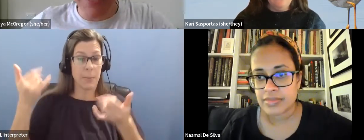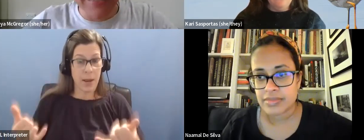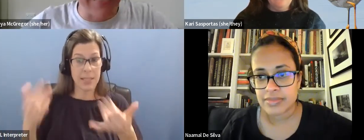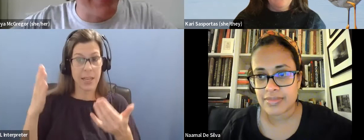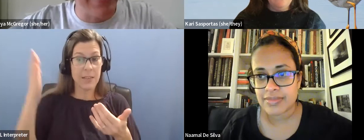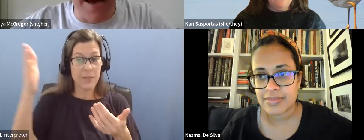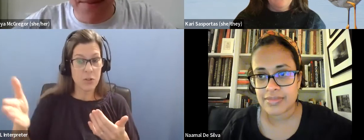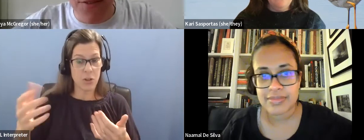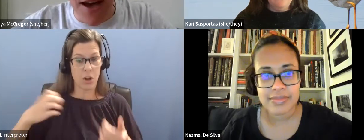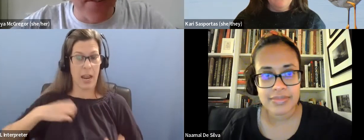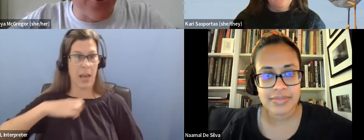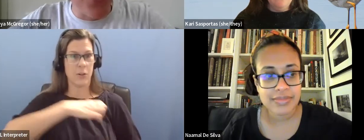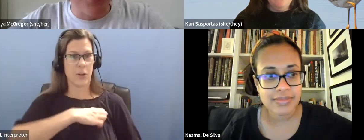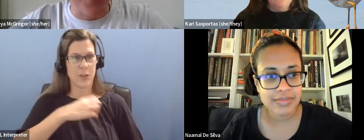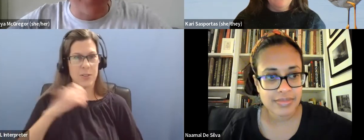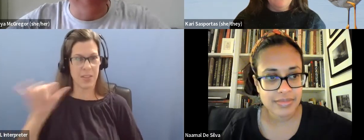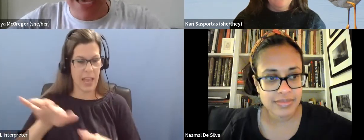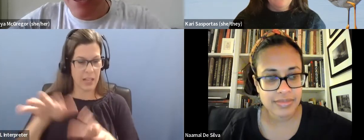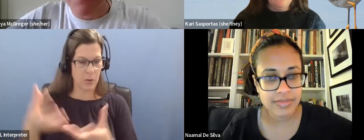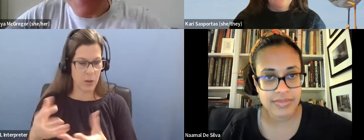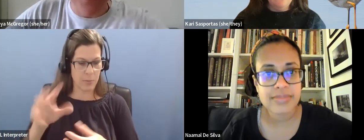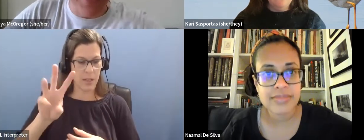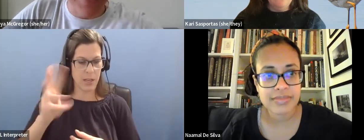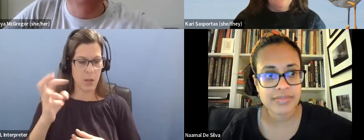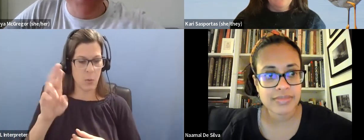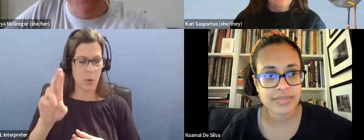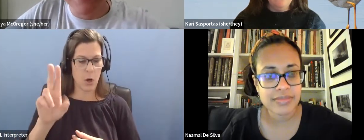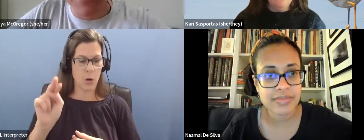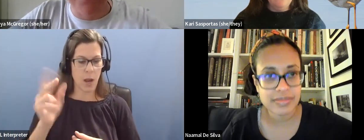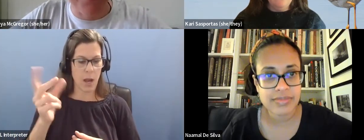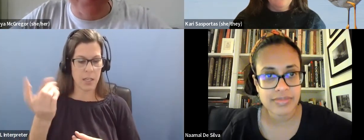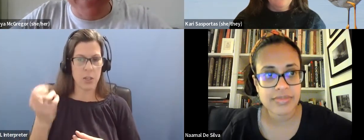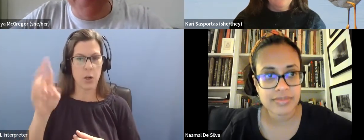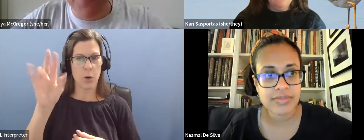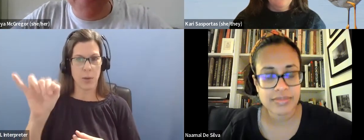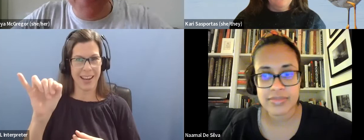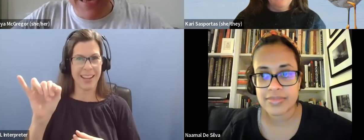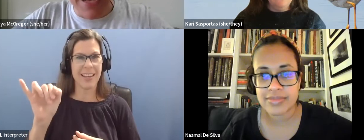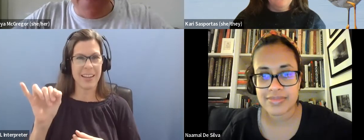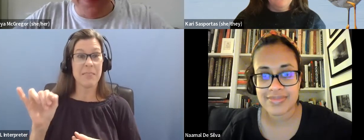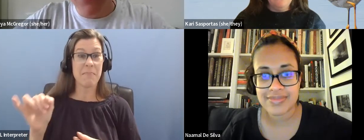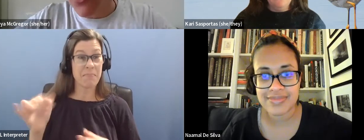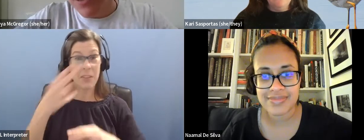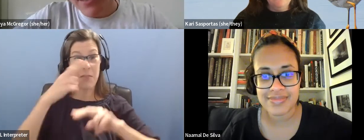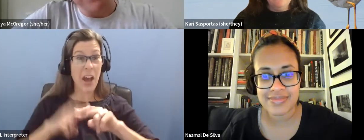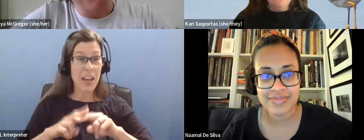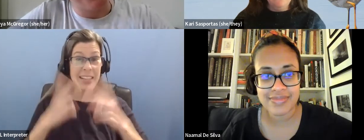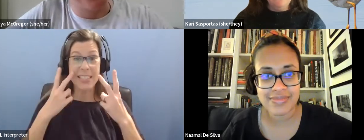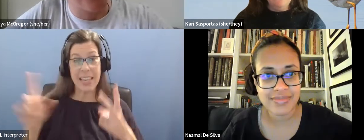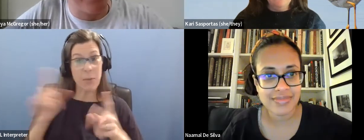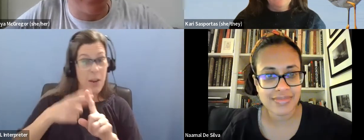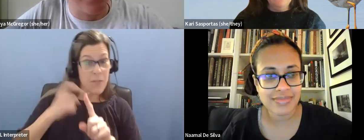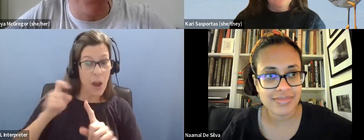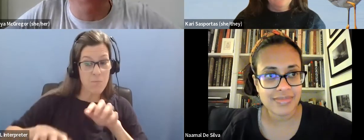As we're getting started, if you haven't introduced yourself in the chat, please go ahead. It's really fun to see where everyone's coming from. If you have a